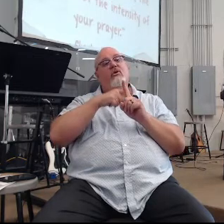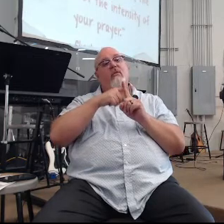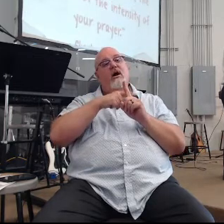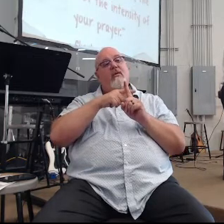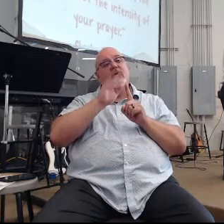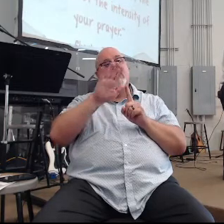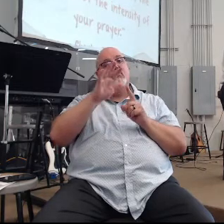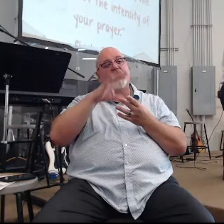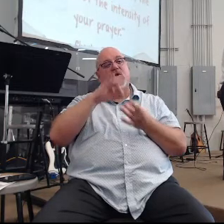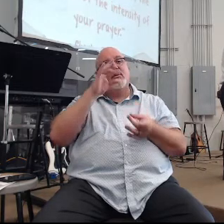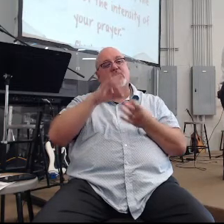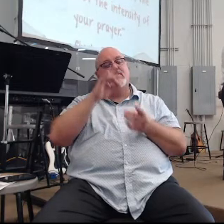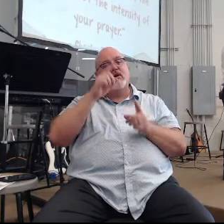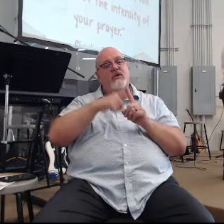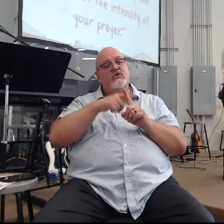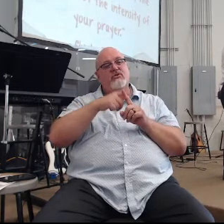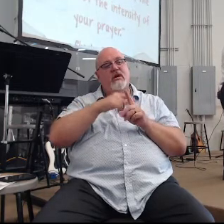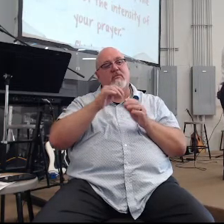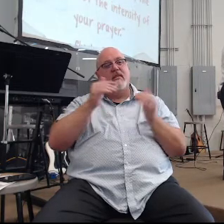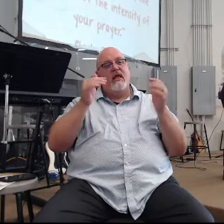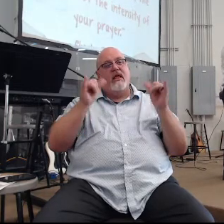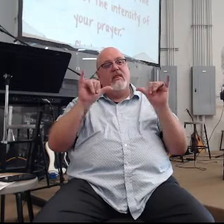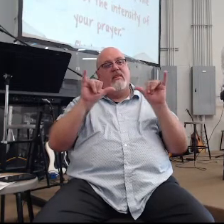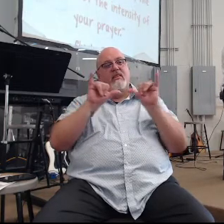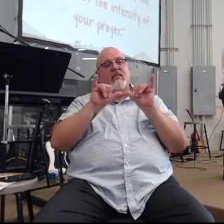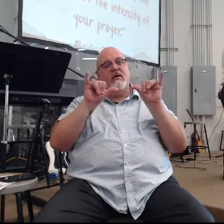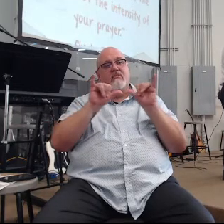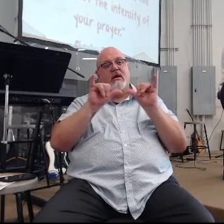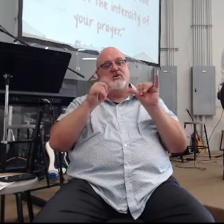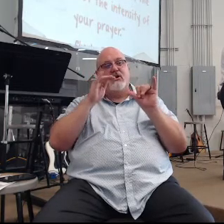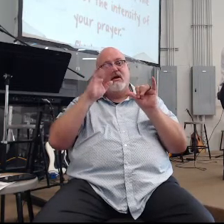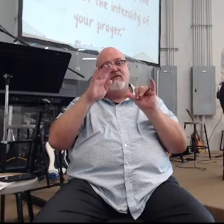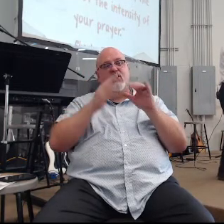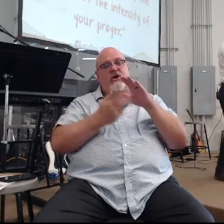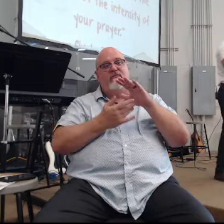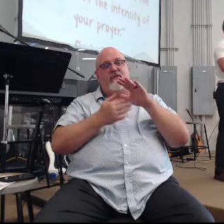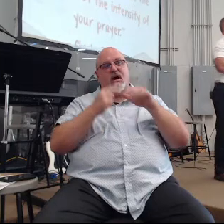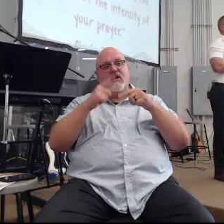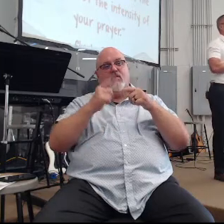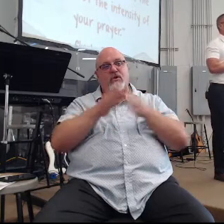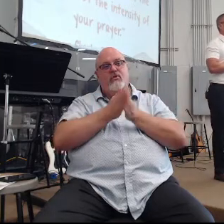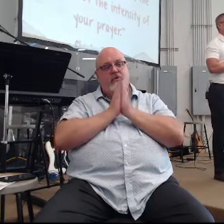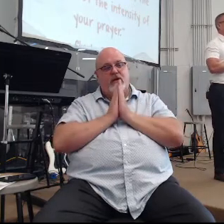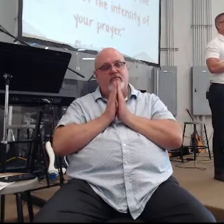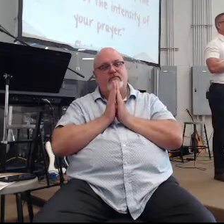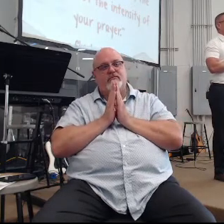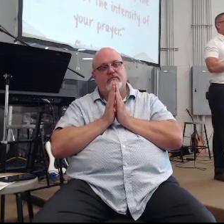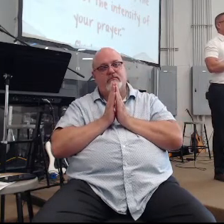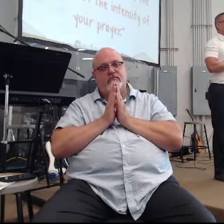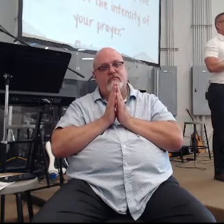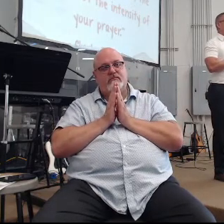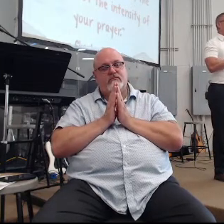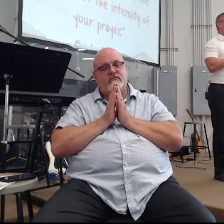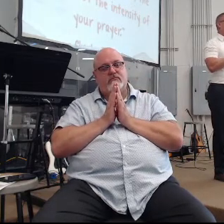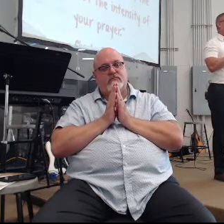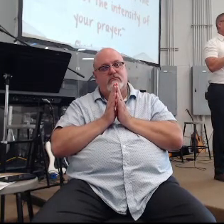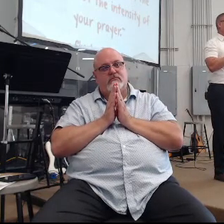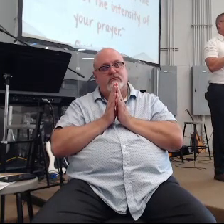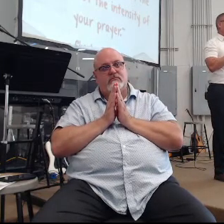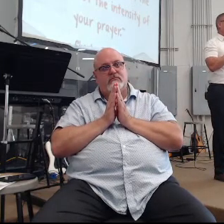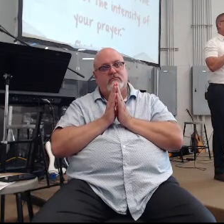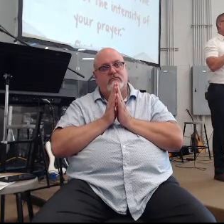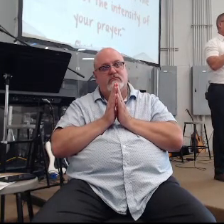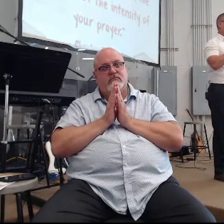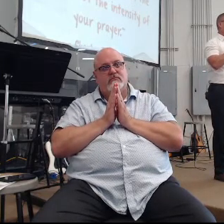spiritual temperature than the measure of your intensity when you pray now I don't